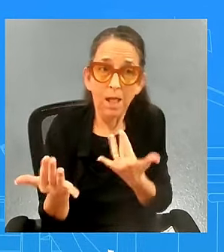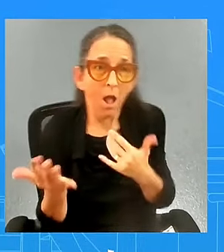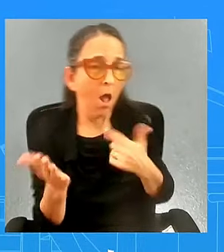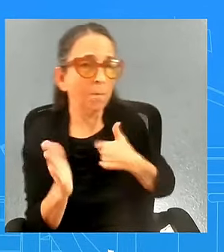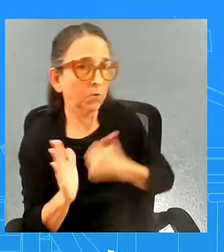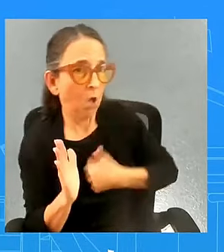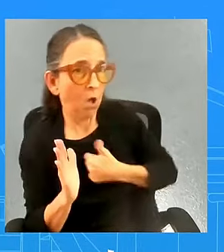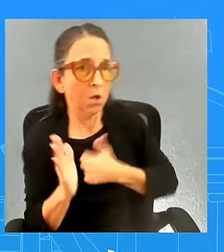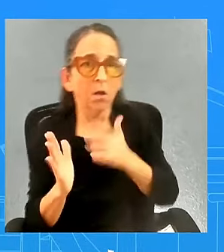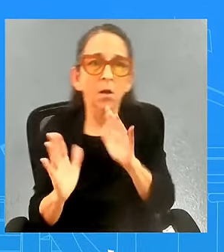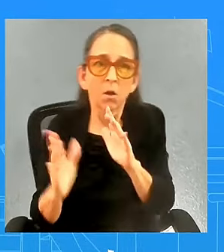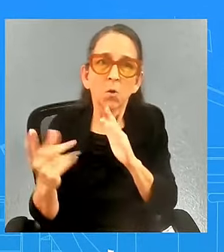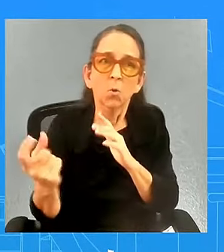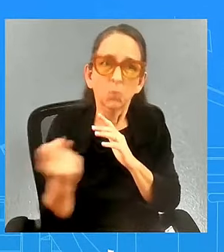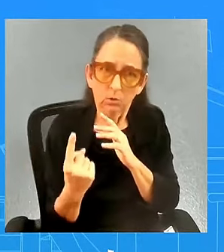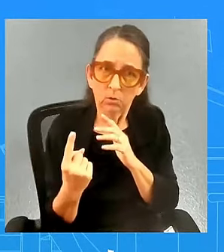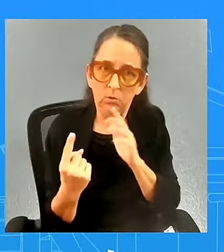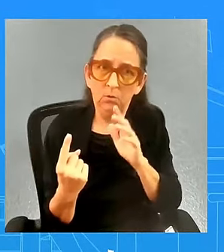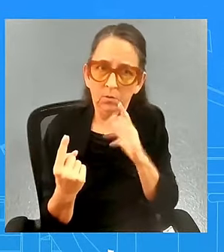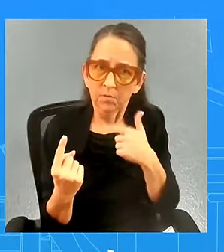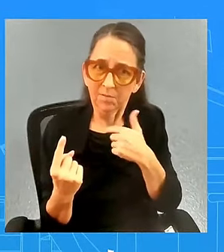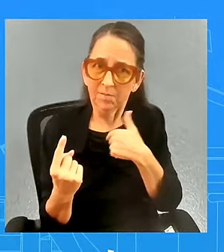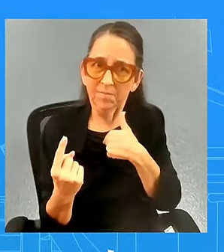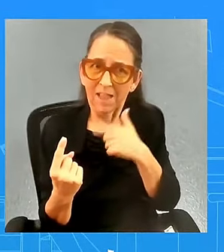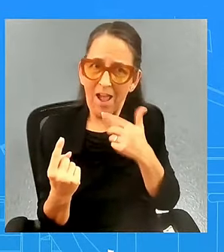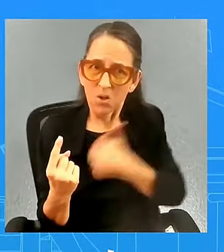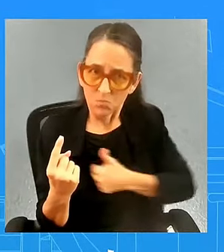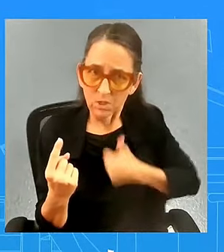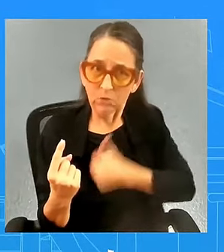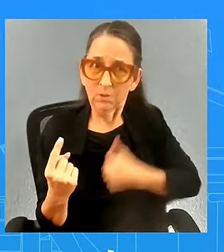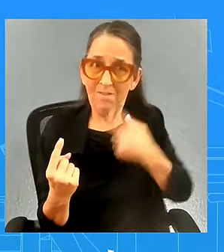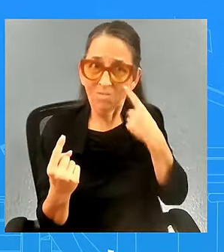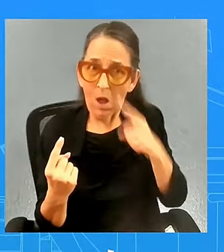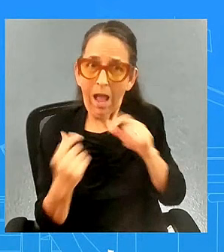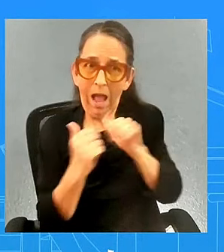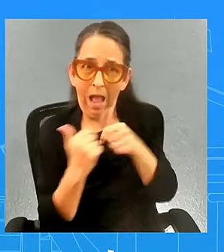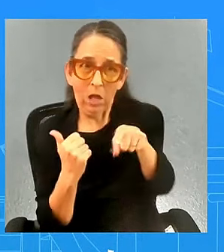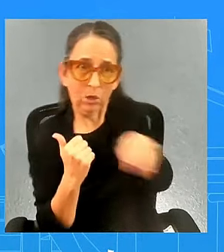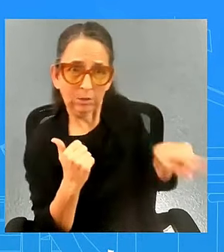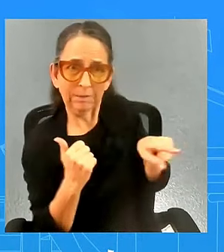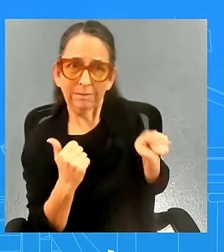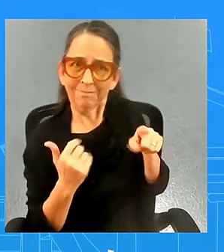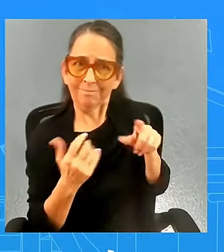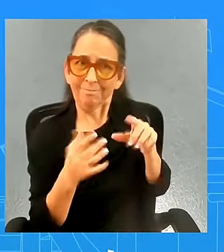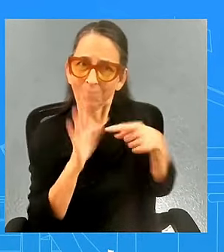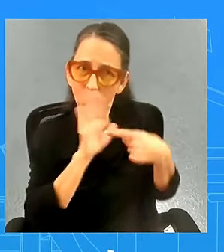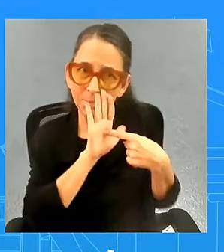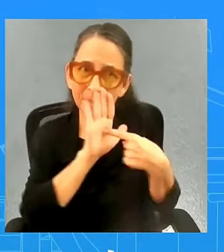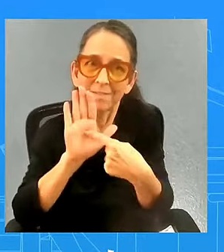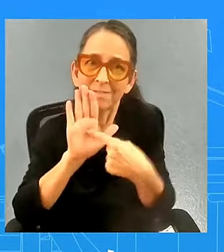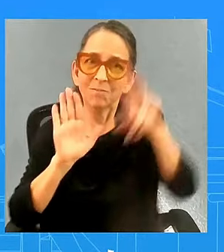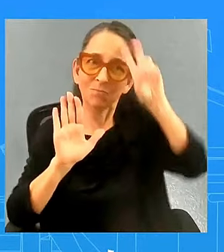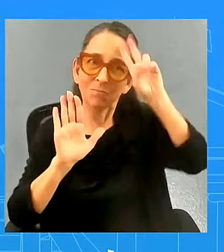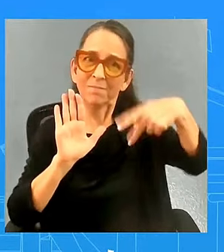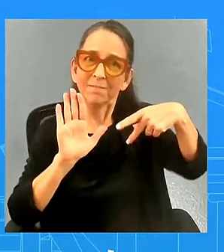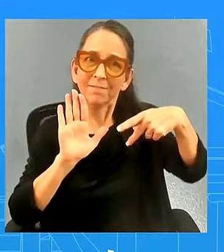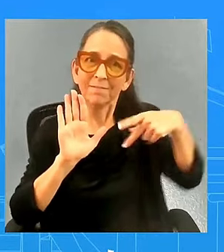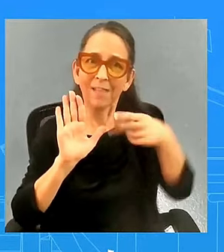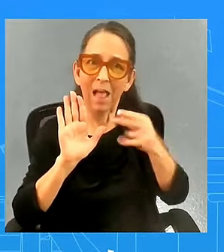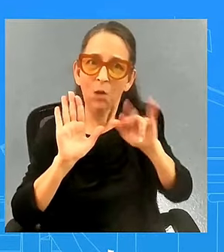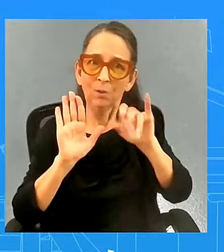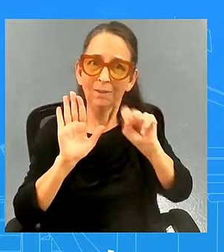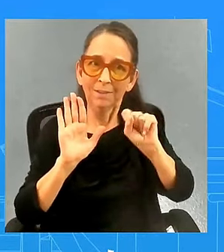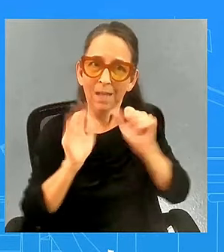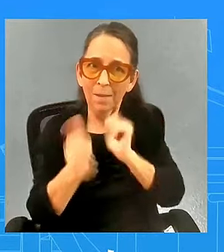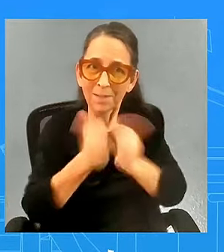is does does he have any regret for how this has shadowed uh vice president harris's campaign so a couple of things there because there's a lot that